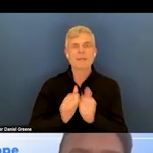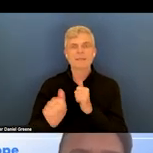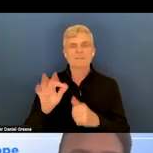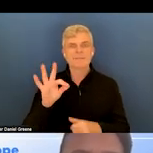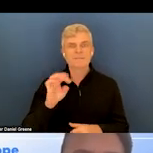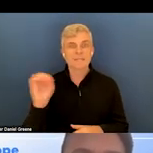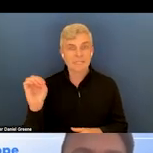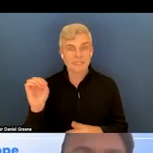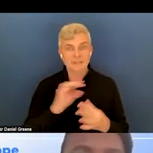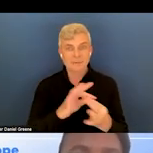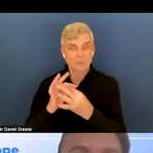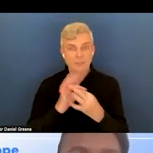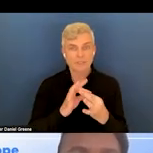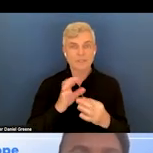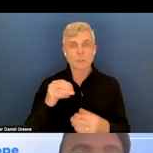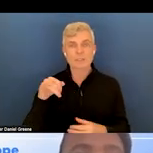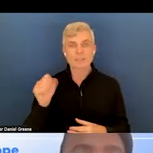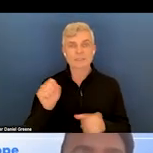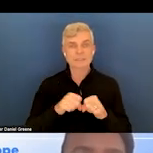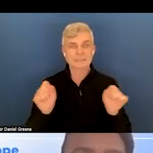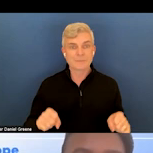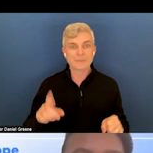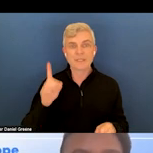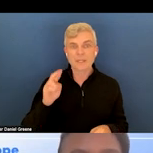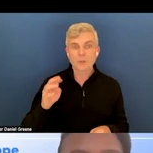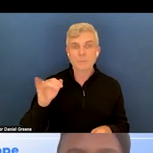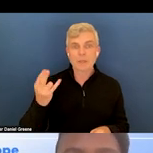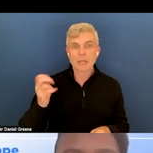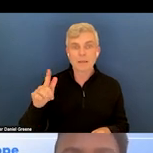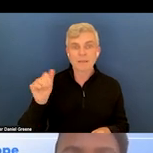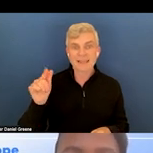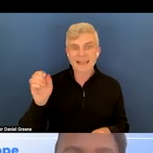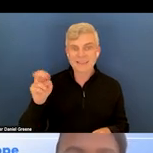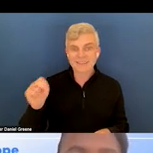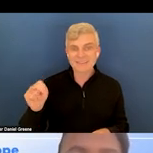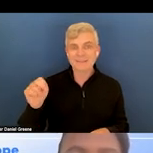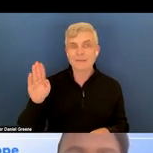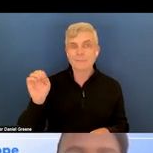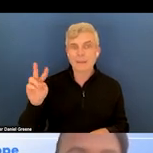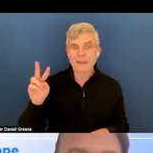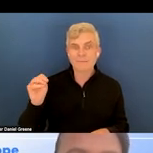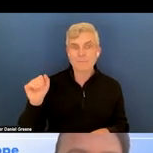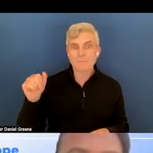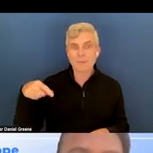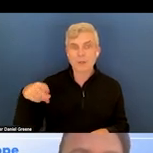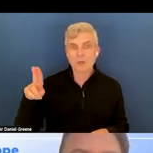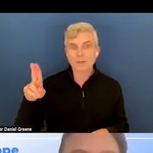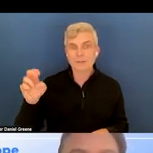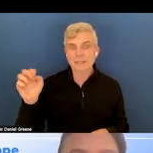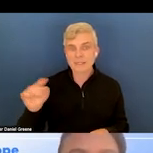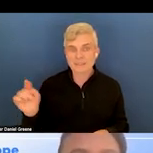their crisis system, so that will be Dr. Michael Allen and Bev Marquez, who's also from one of the Lifeline Crisis Centers,